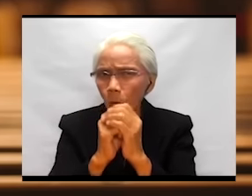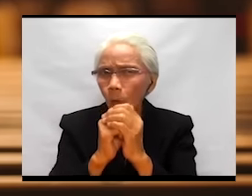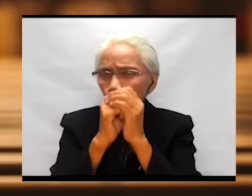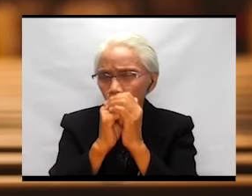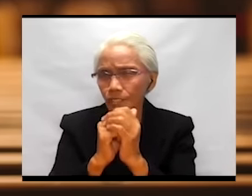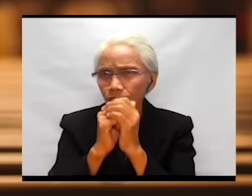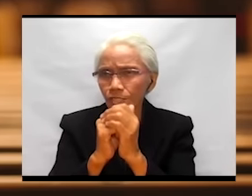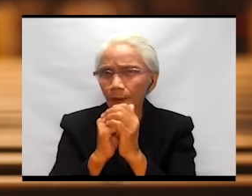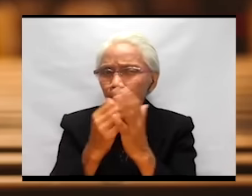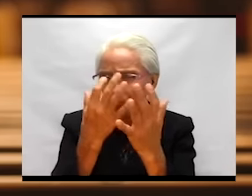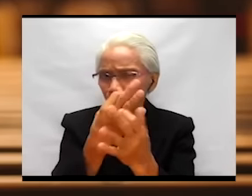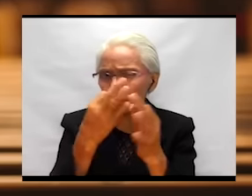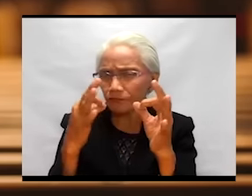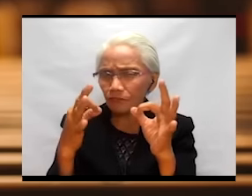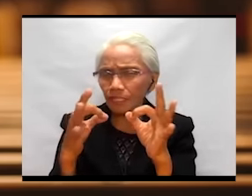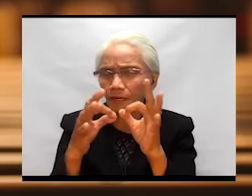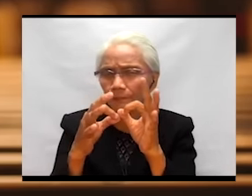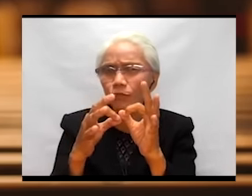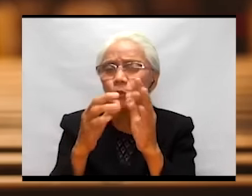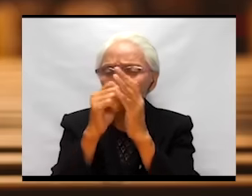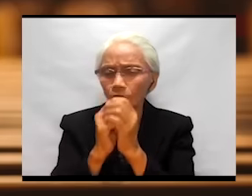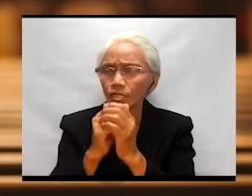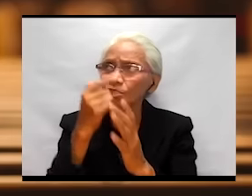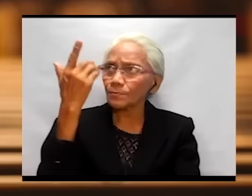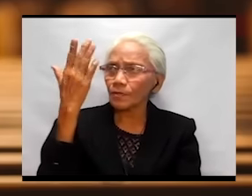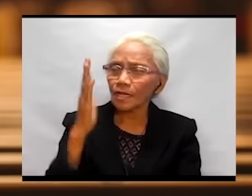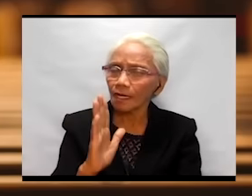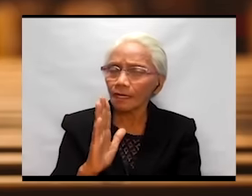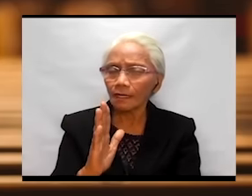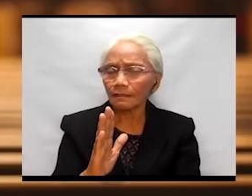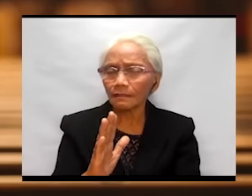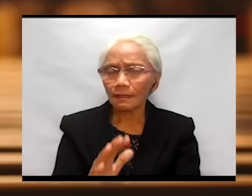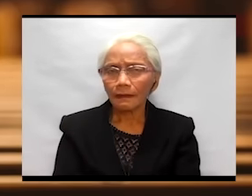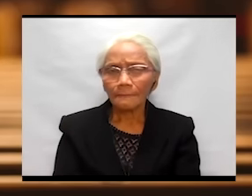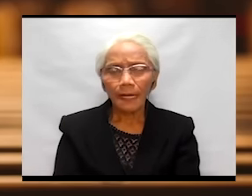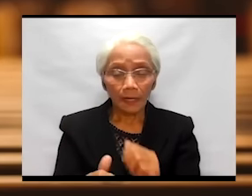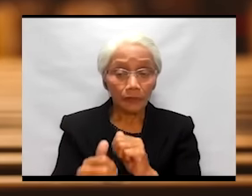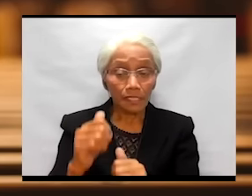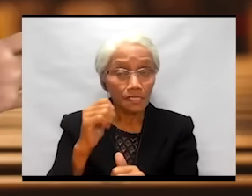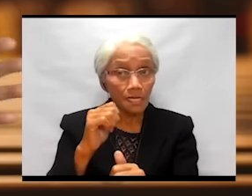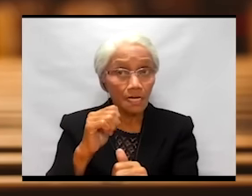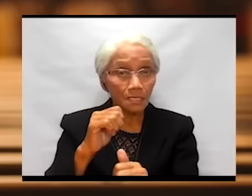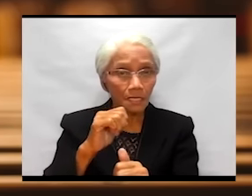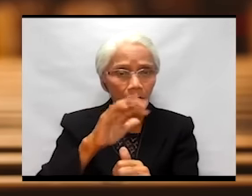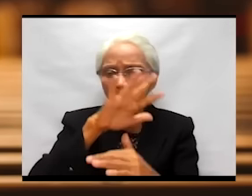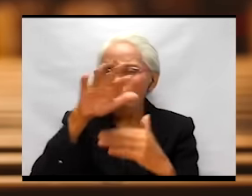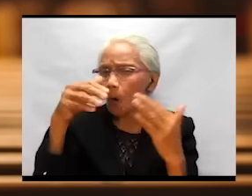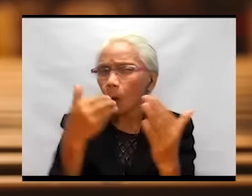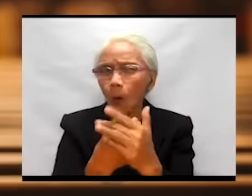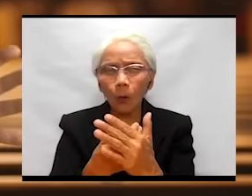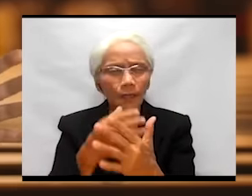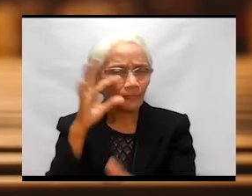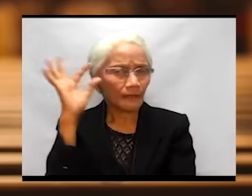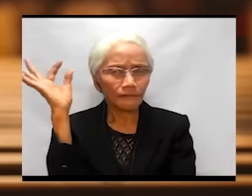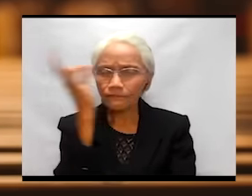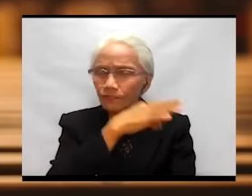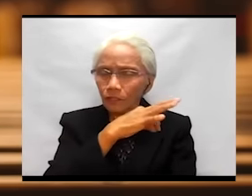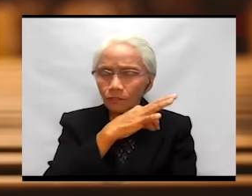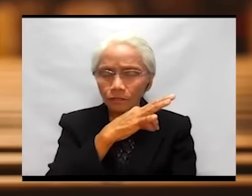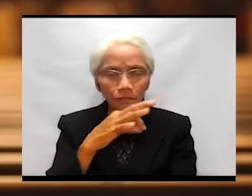worship, freedom to worship God by rejecting all the false